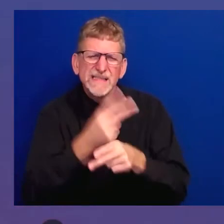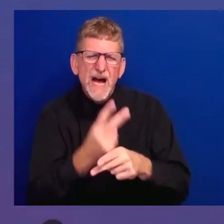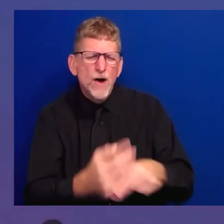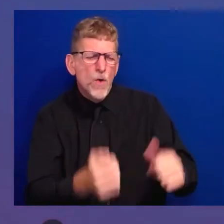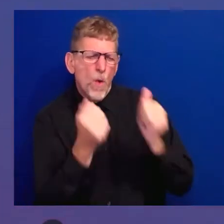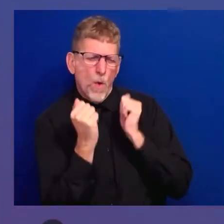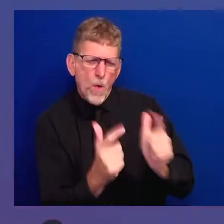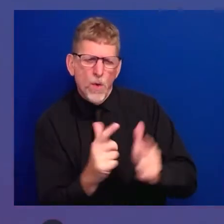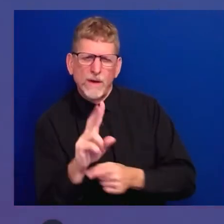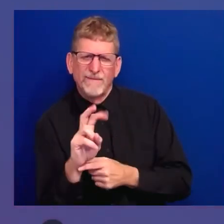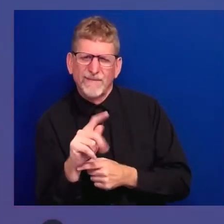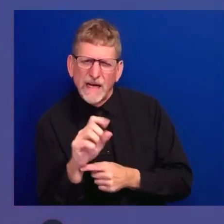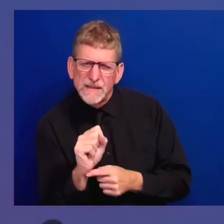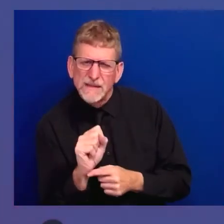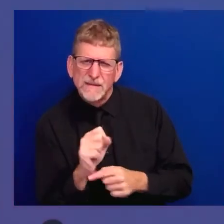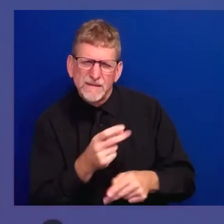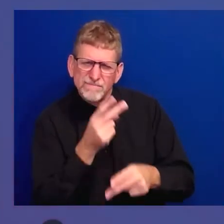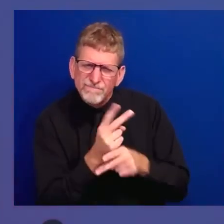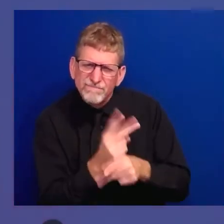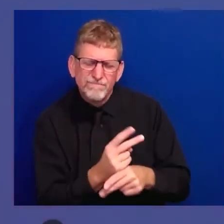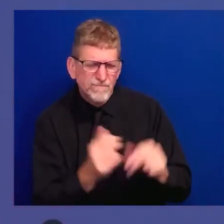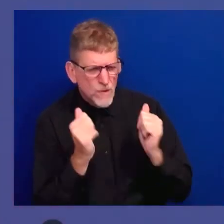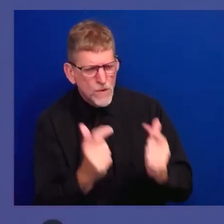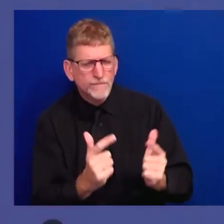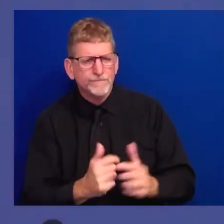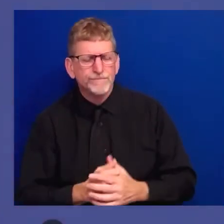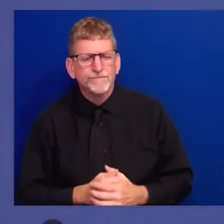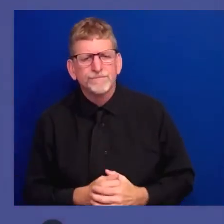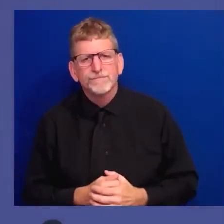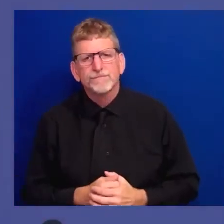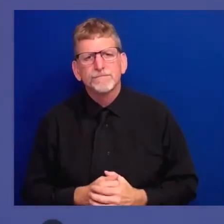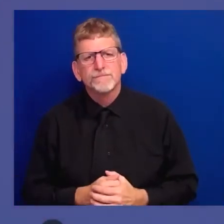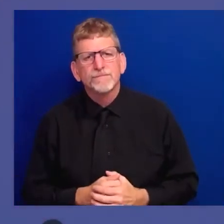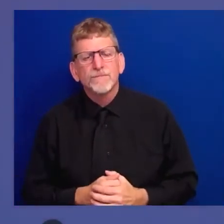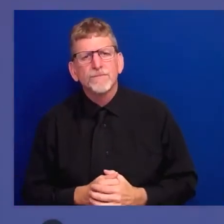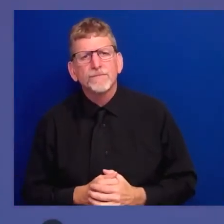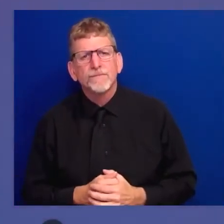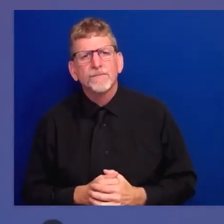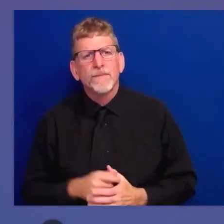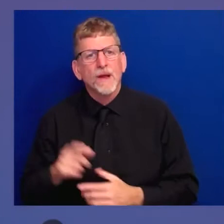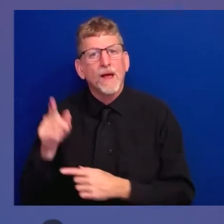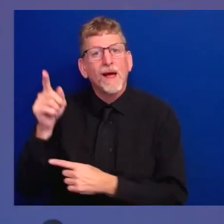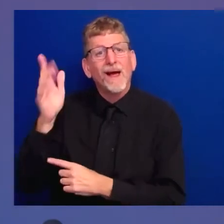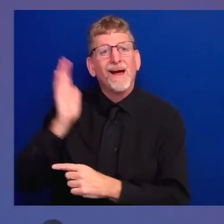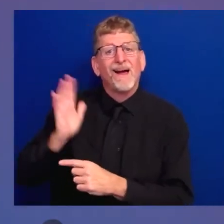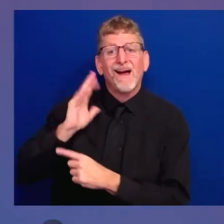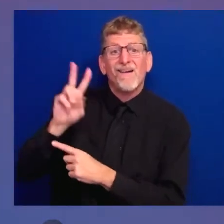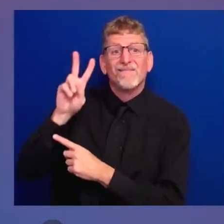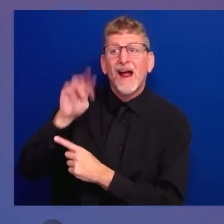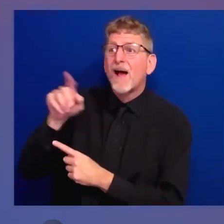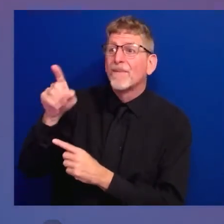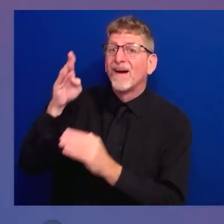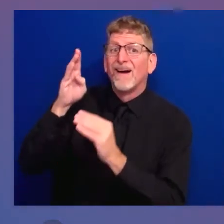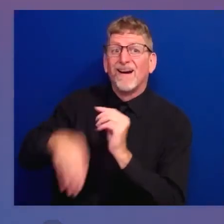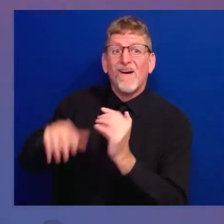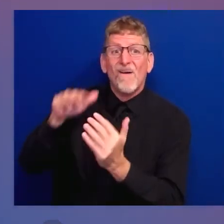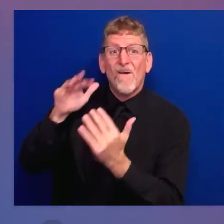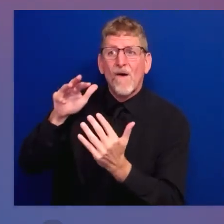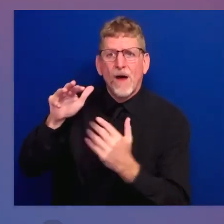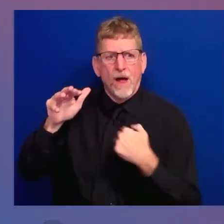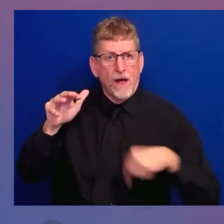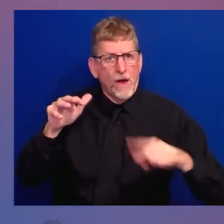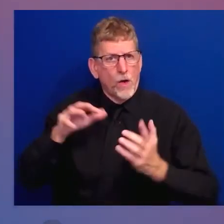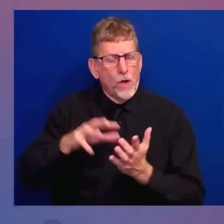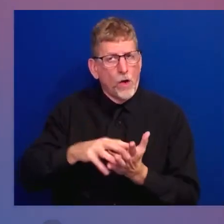all our veterans. We learned a horrible lesson after Vietnam. It was harm- the harmful effects of Agent Orange, which was dropped upon